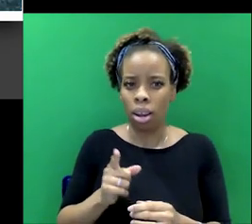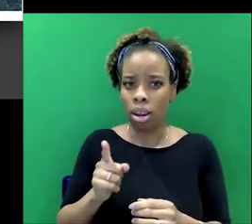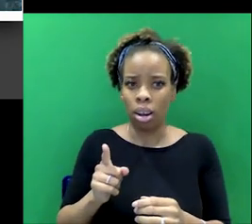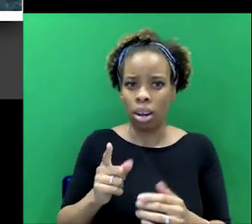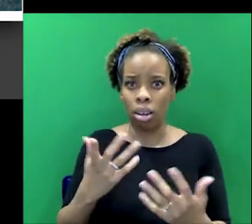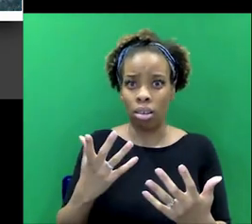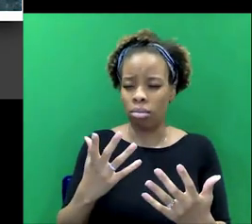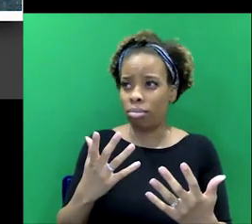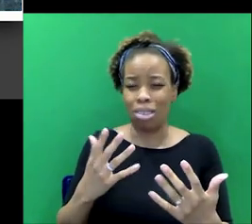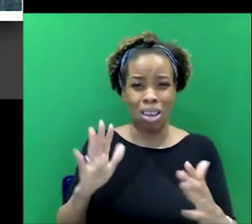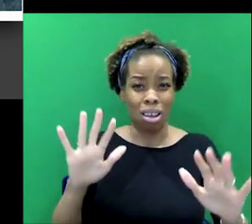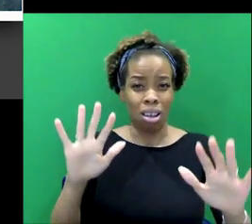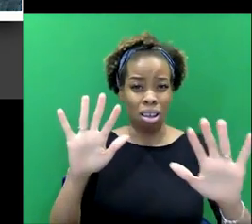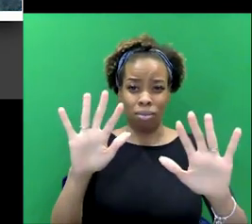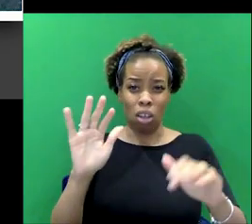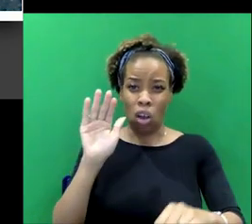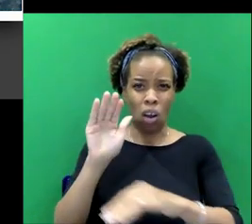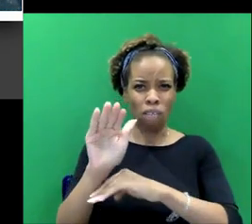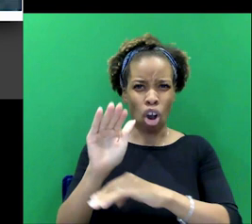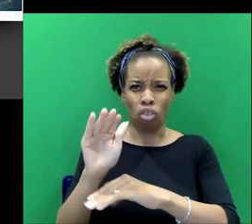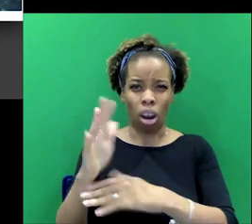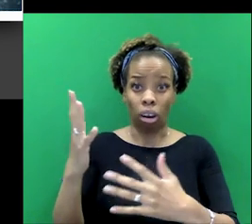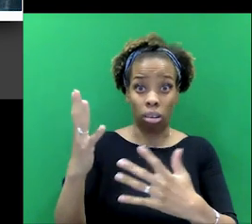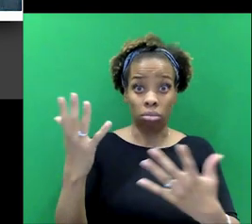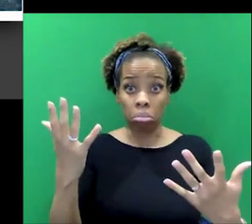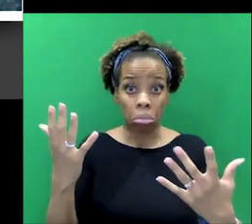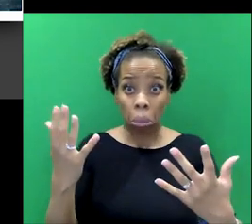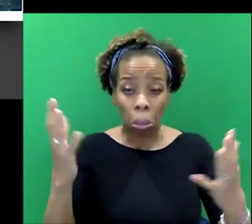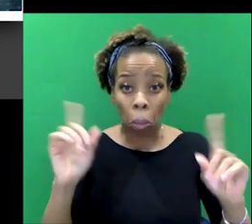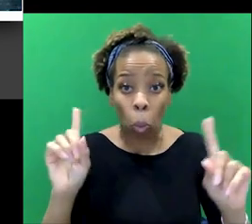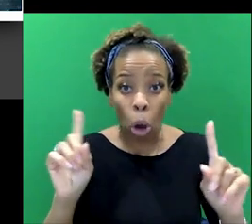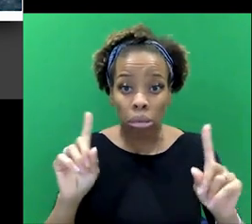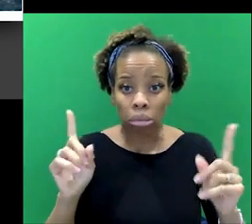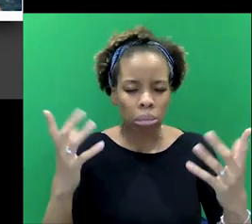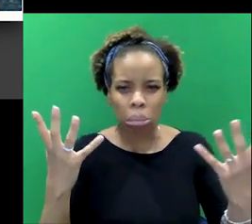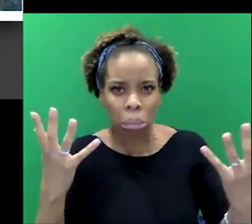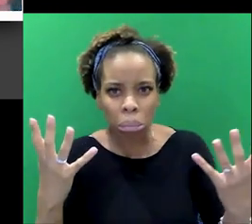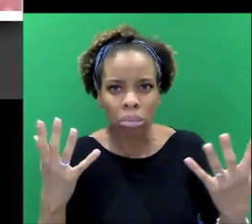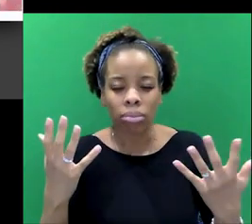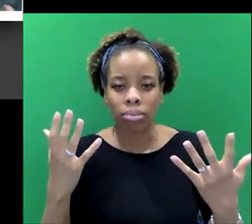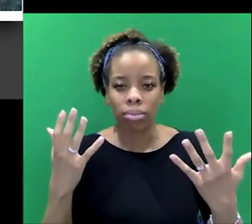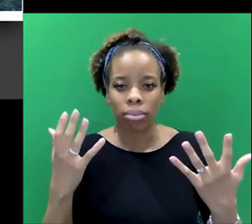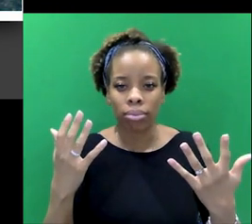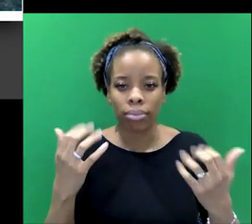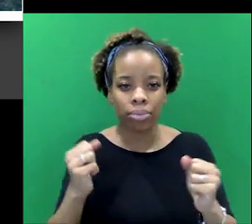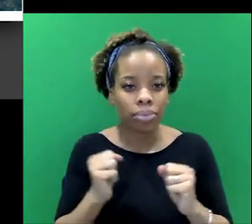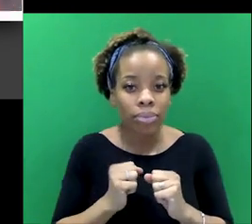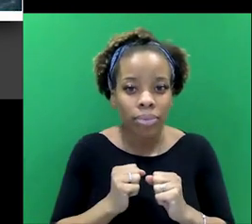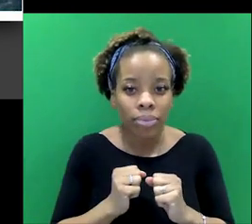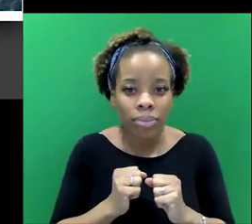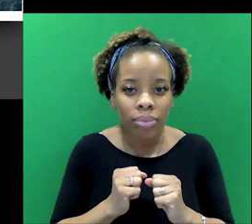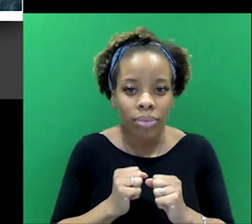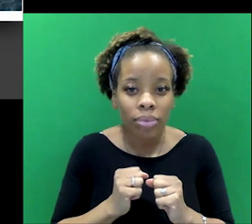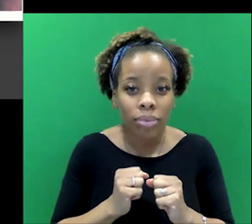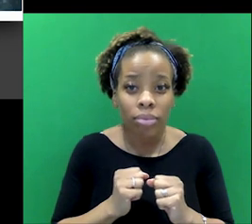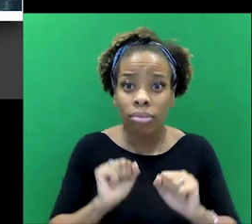indeterminately foreign, I don't know. he's like Blofeld or something, isn't he? He's, he's very, very much like a, we don't